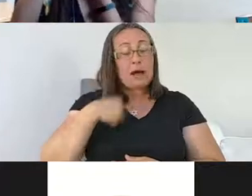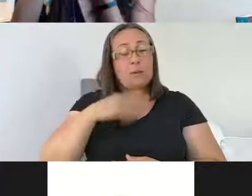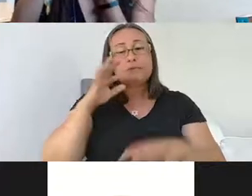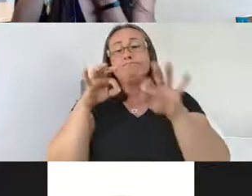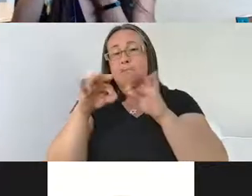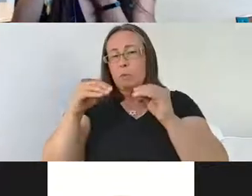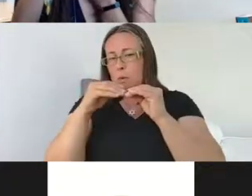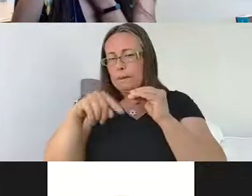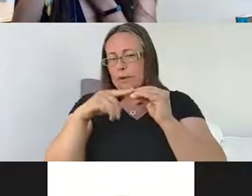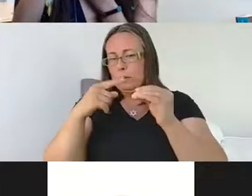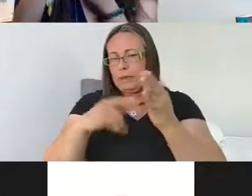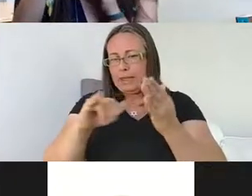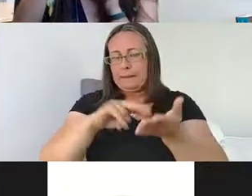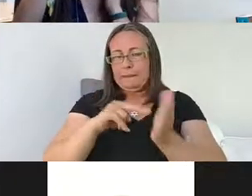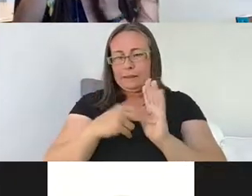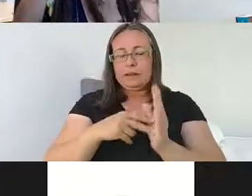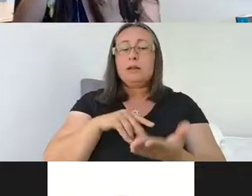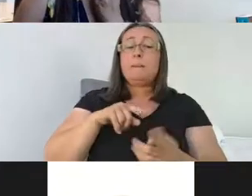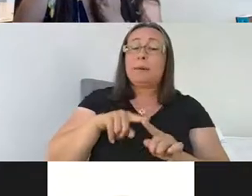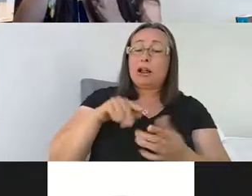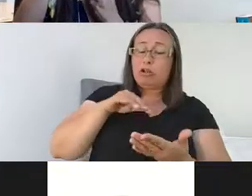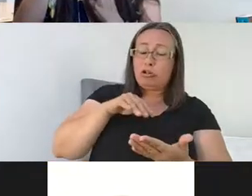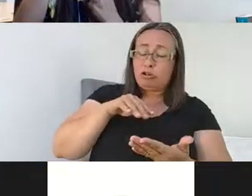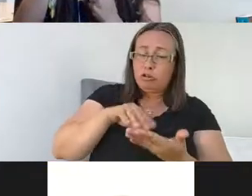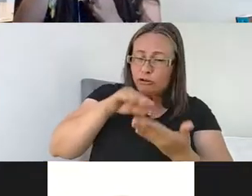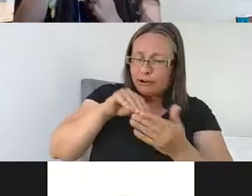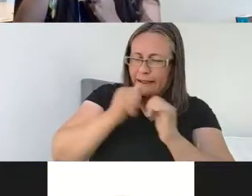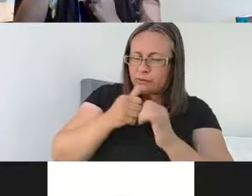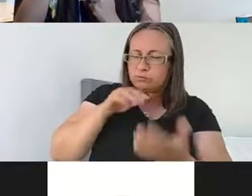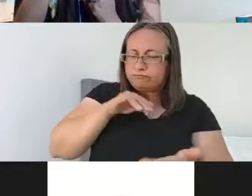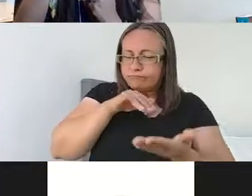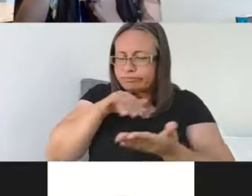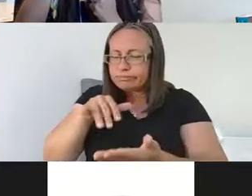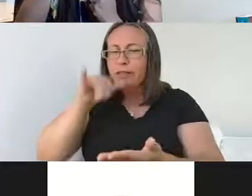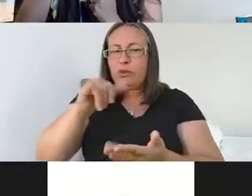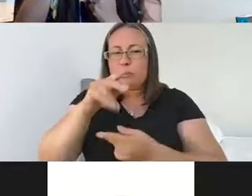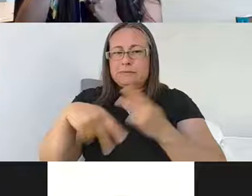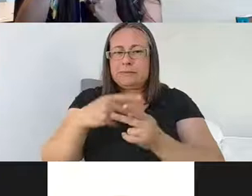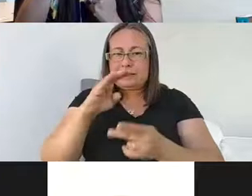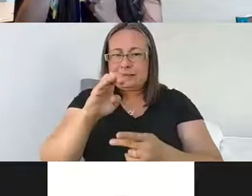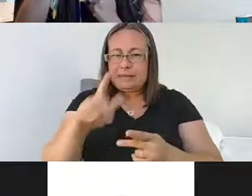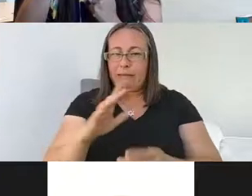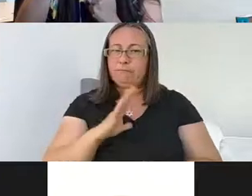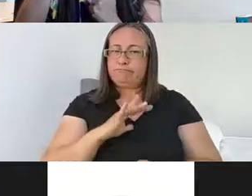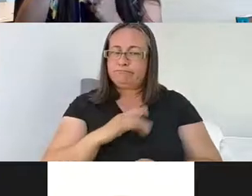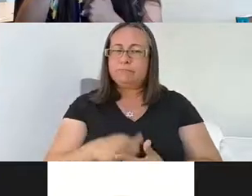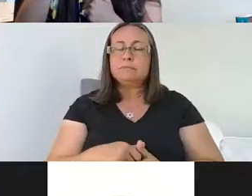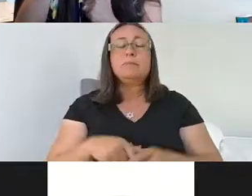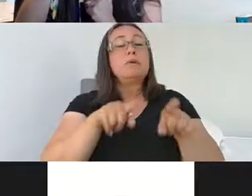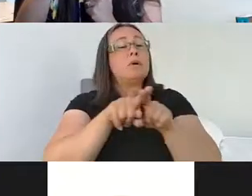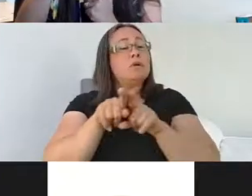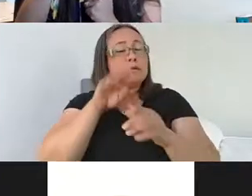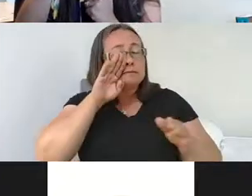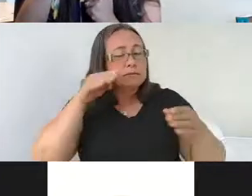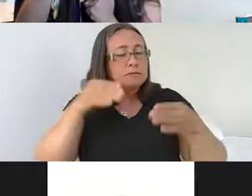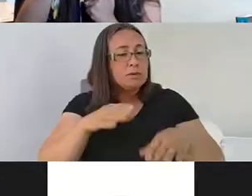And so really learning how to study these cells in the hippocampus. I also have focused a lot of my